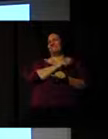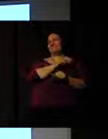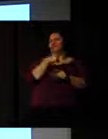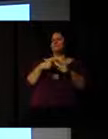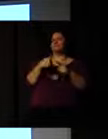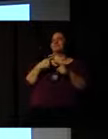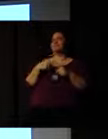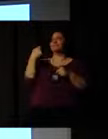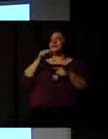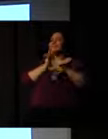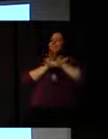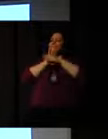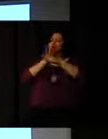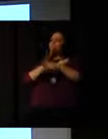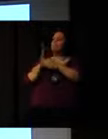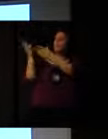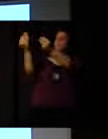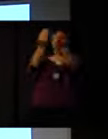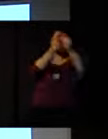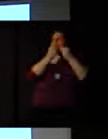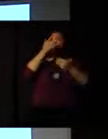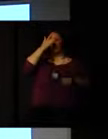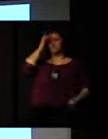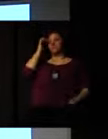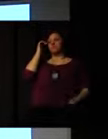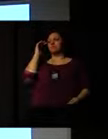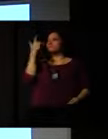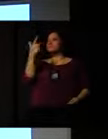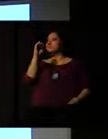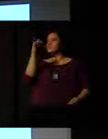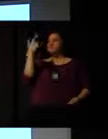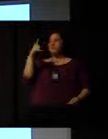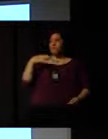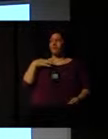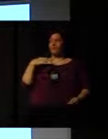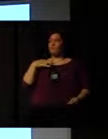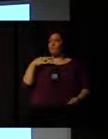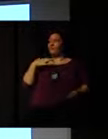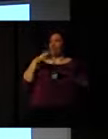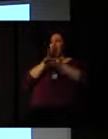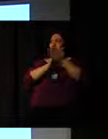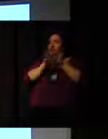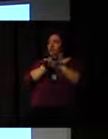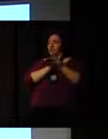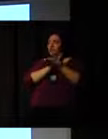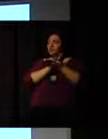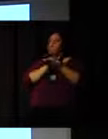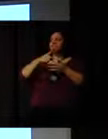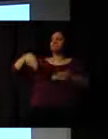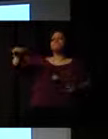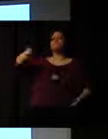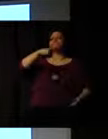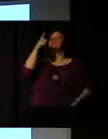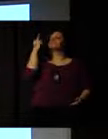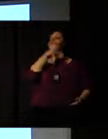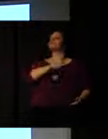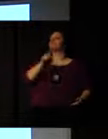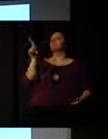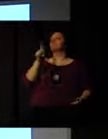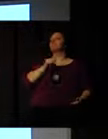of a lot of people. Without Voluntarism, without Voluntarism, you cannot have such a kind of big events.